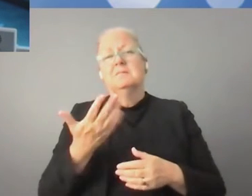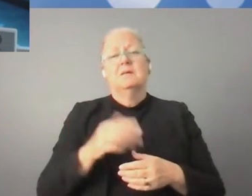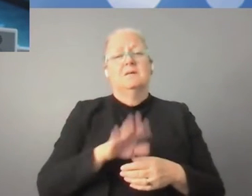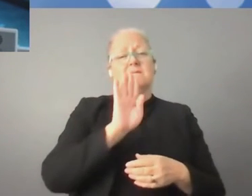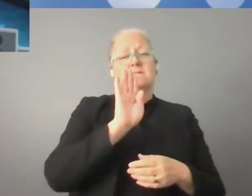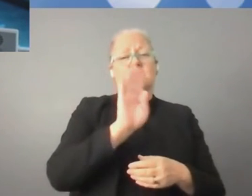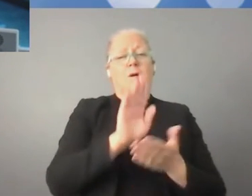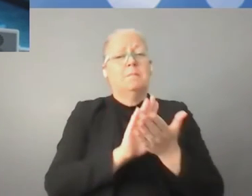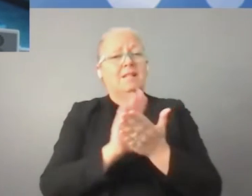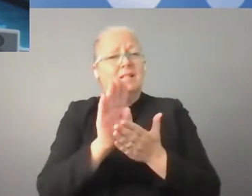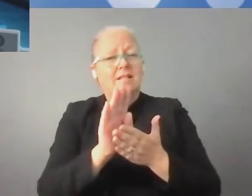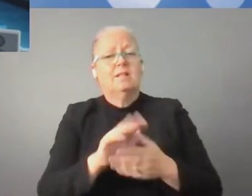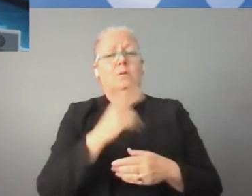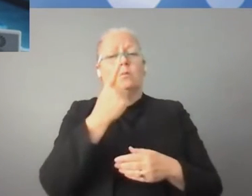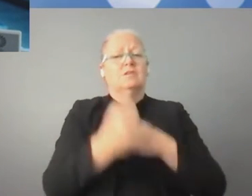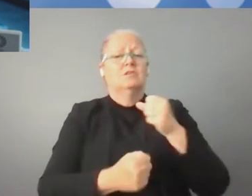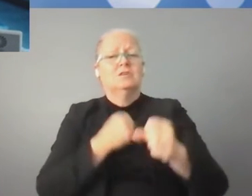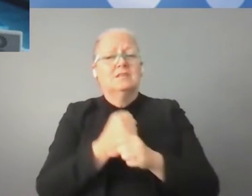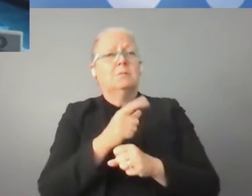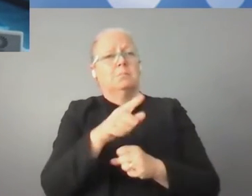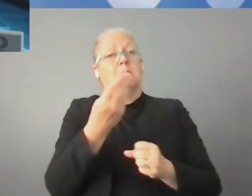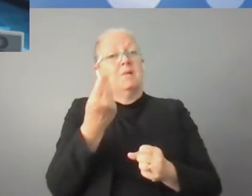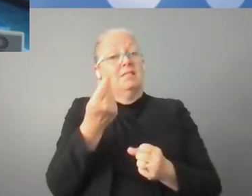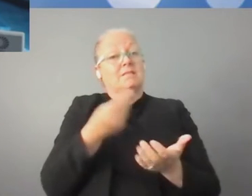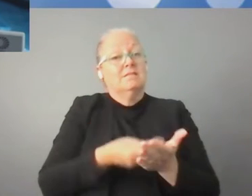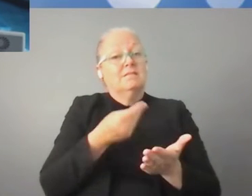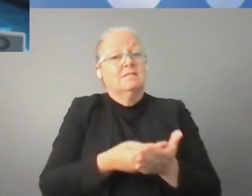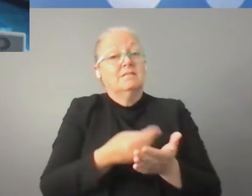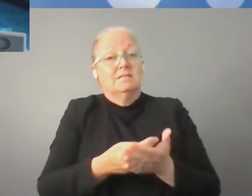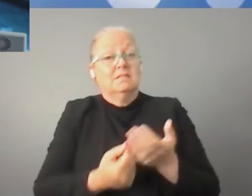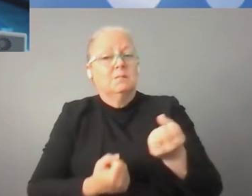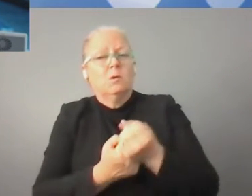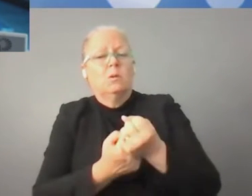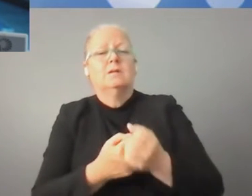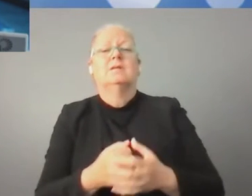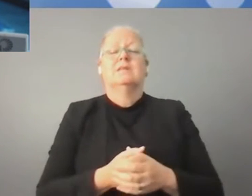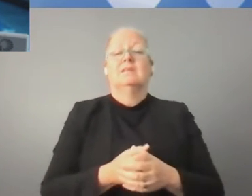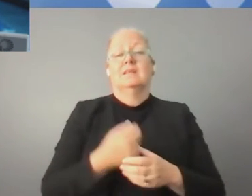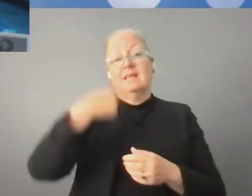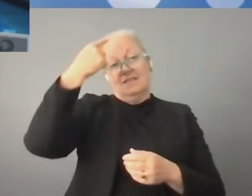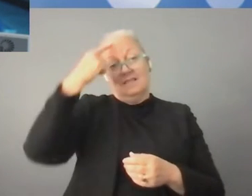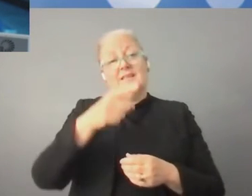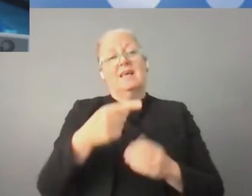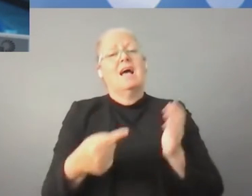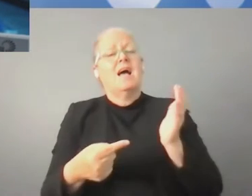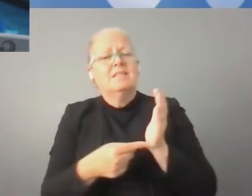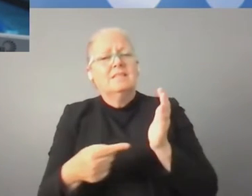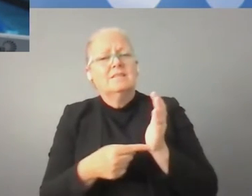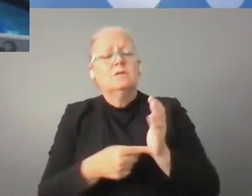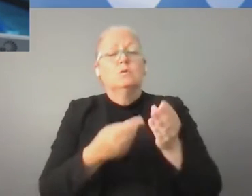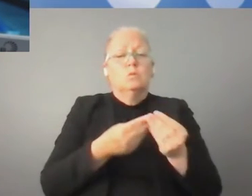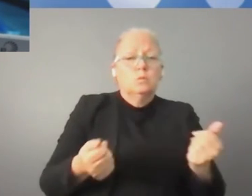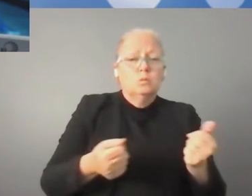I believe that the further growth and development of IT solutions and the digital economy are